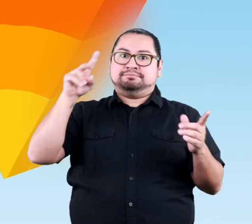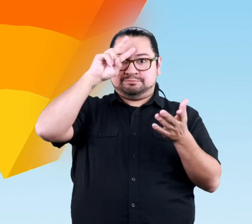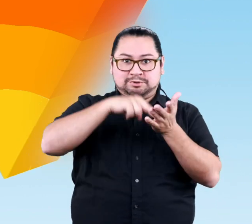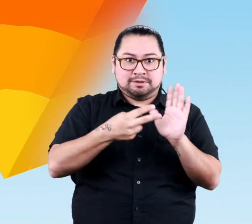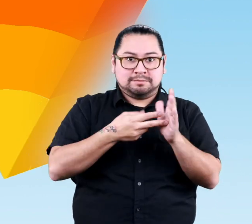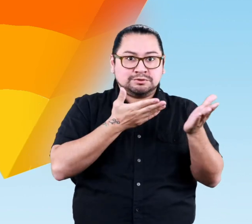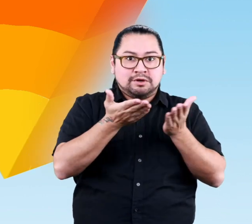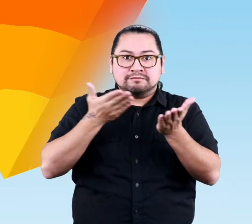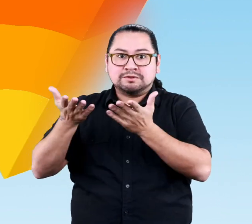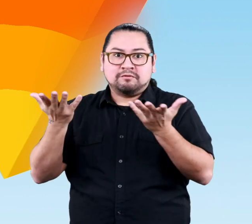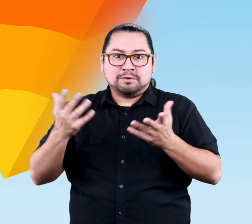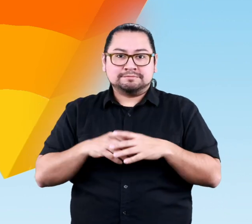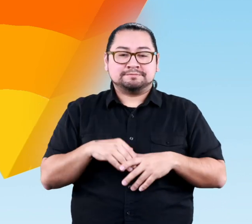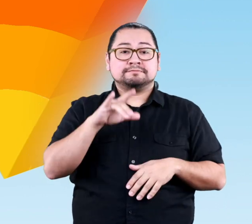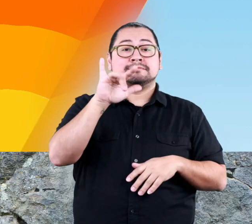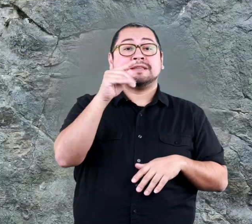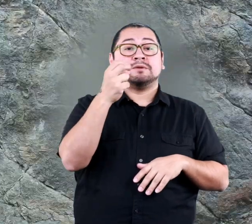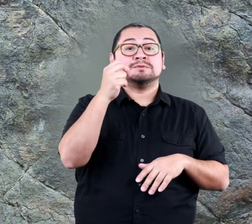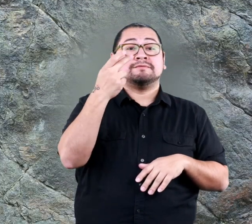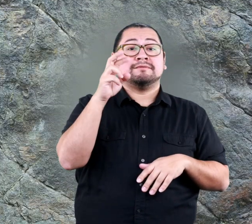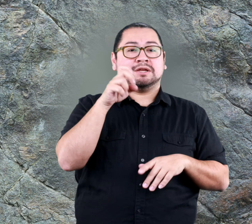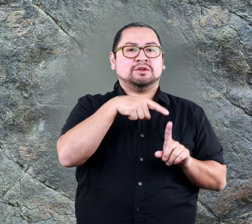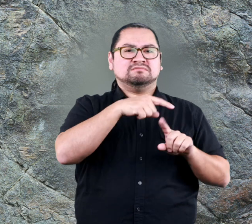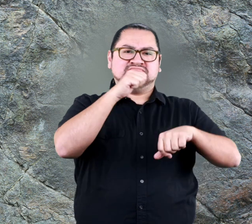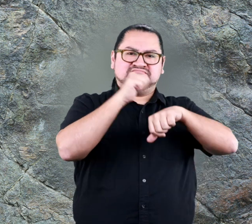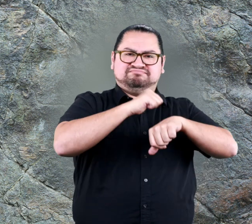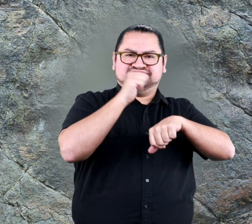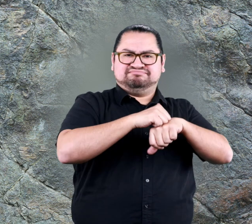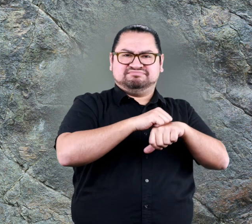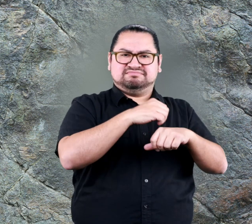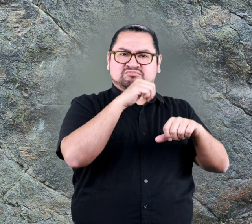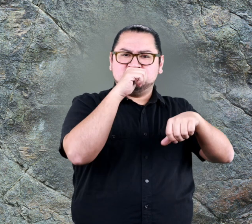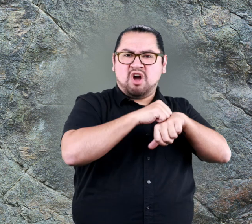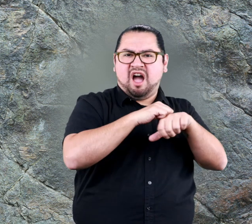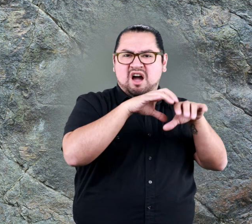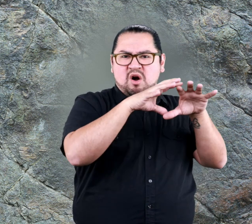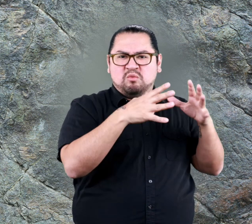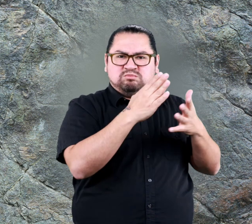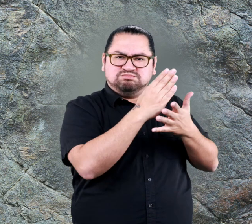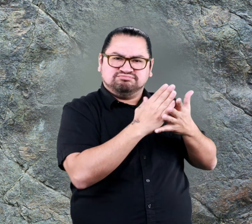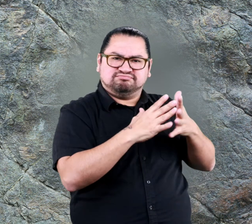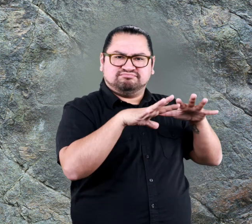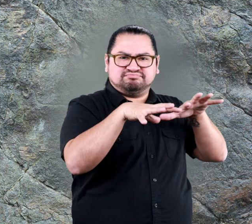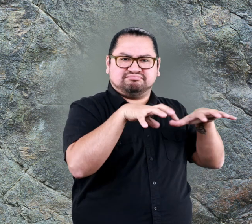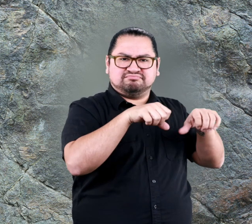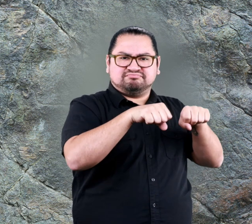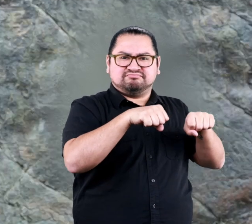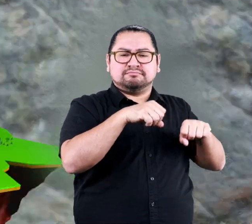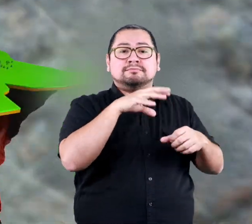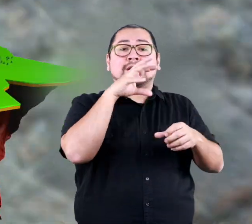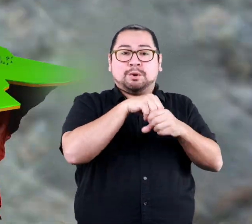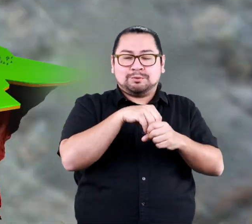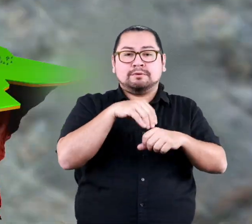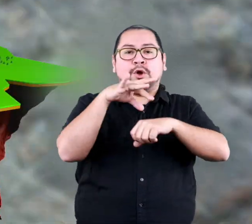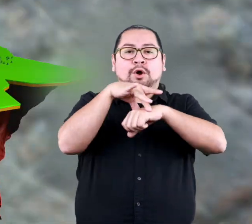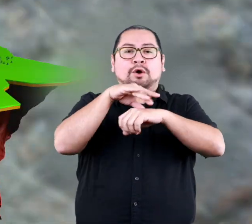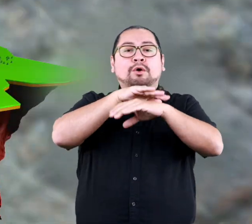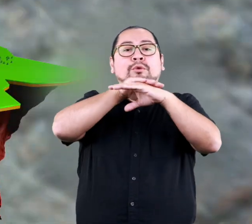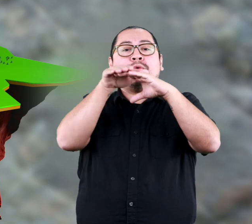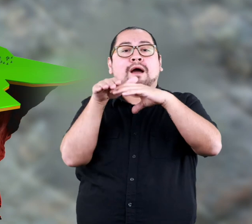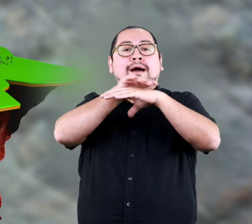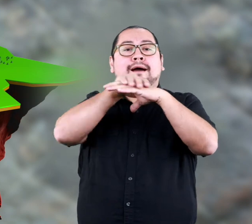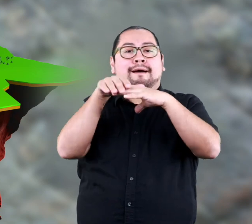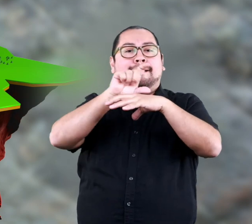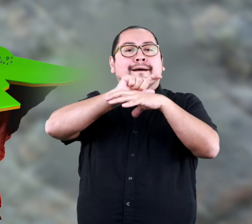have different roles or purposes. The lithosphere is made up of solid and rigid rocks, and includes